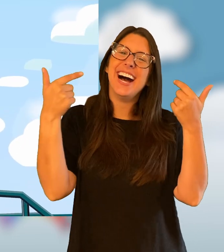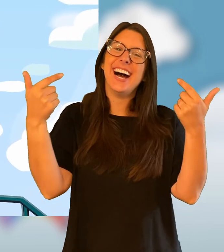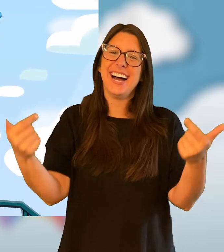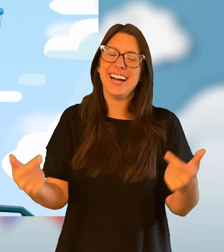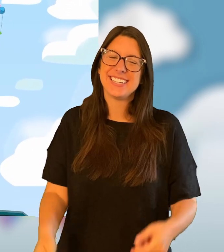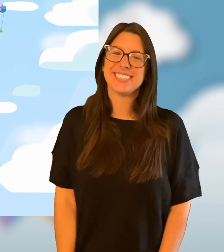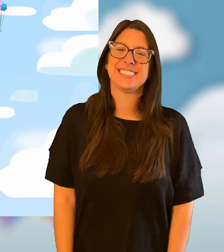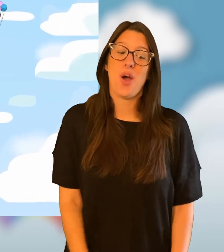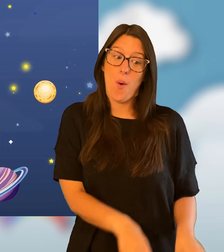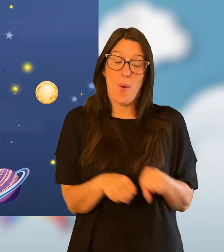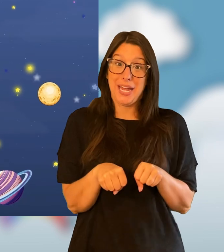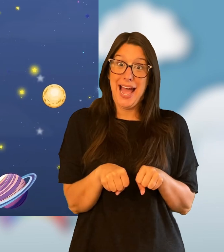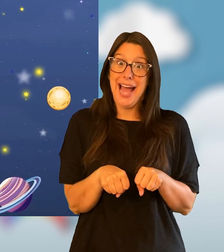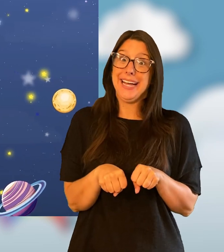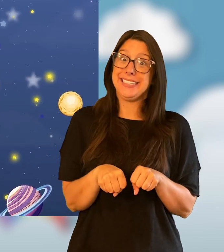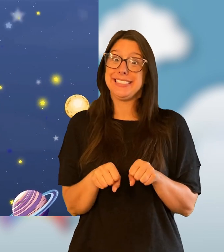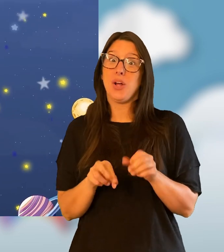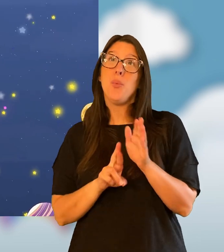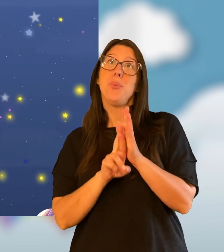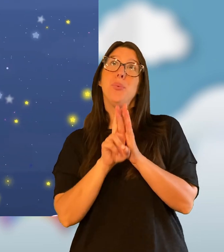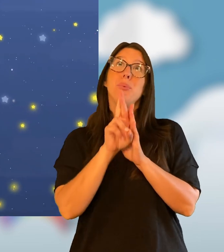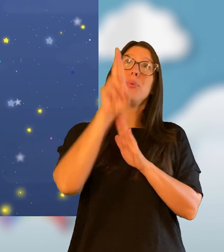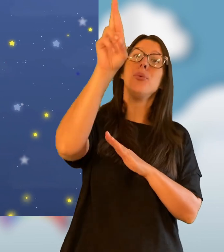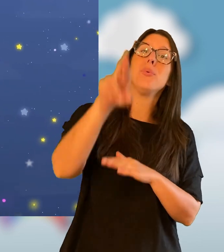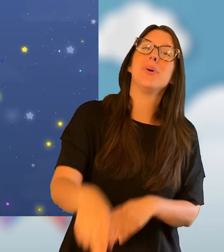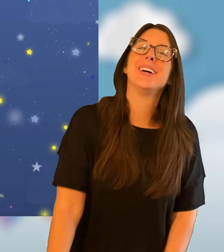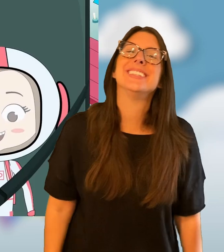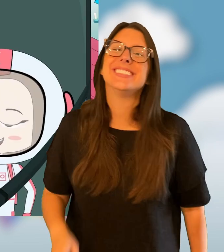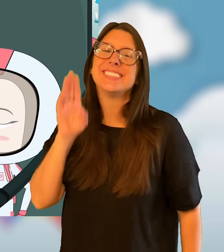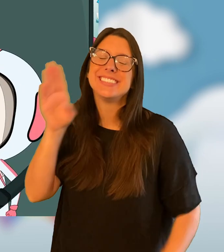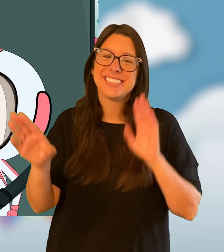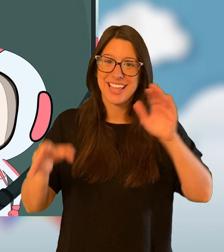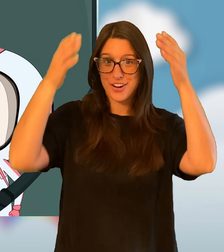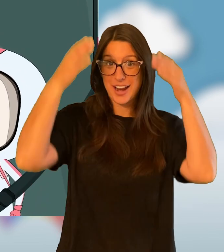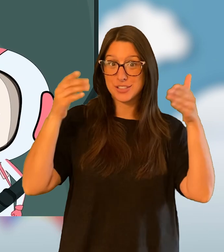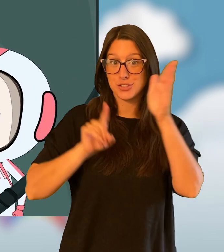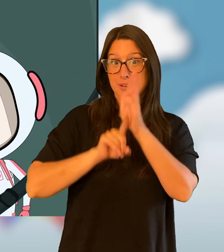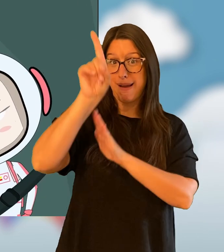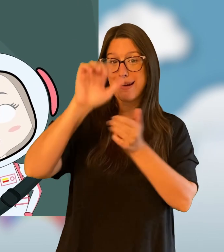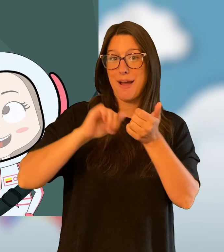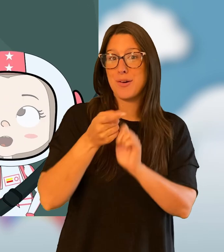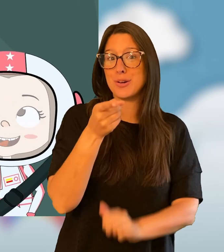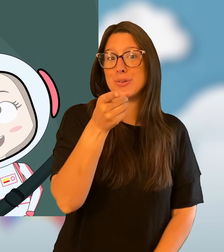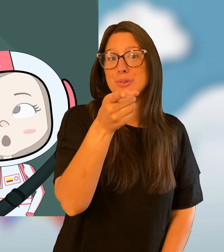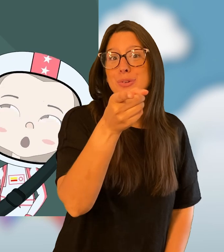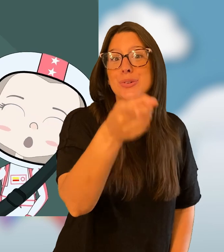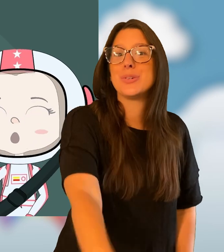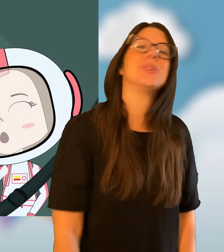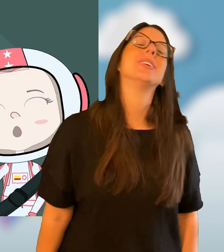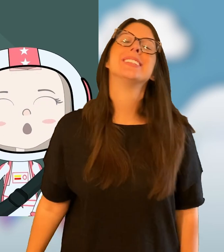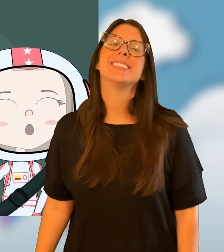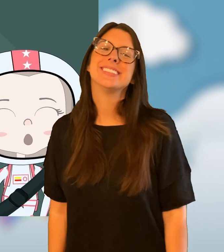Hold on! Zoom! Hey there, astronaut. How do you do, do,